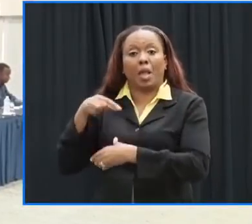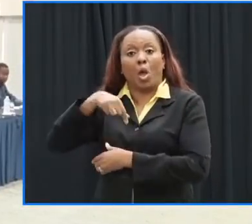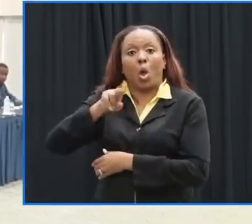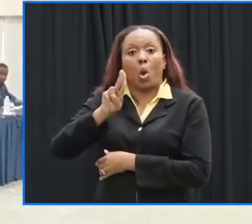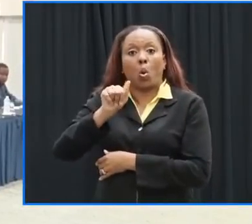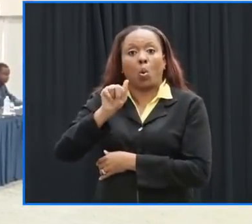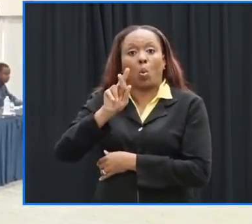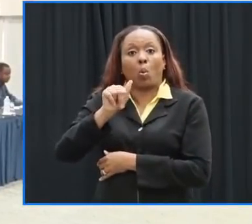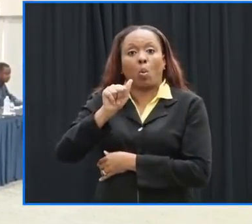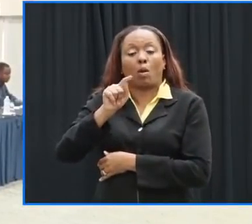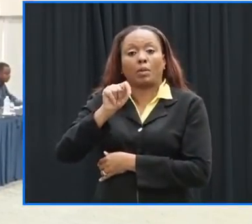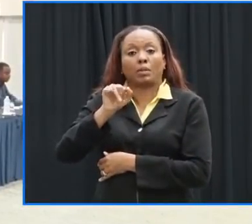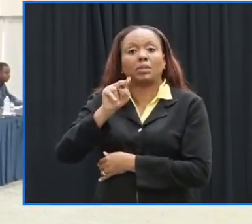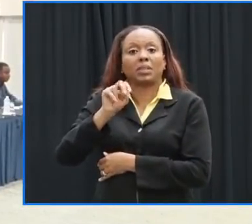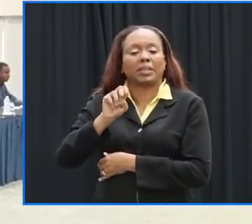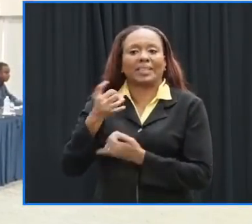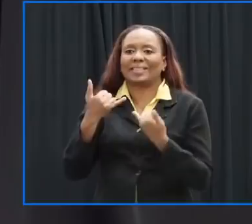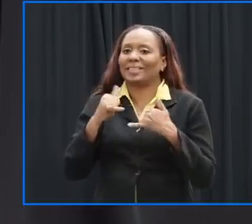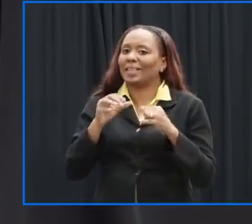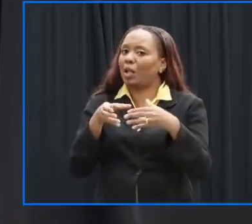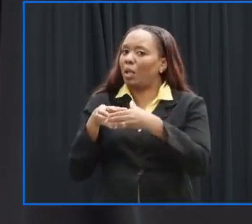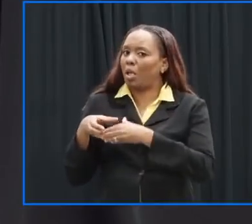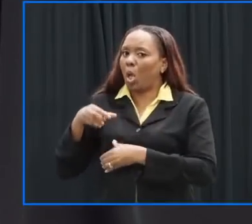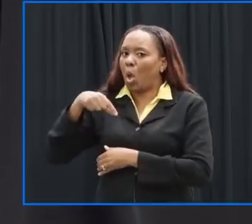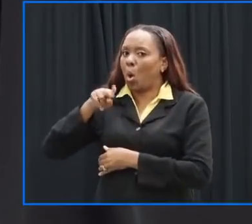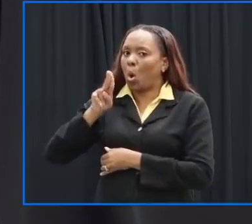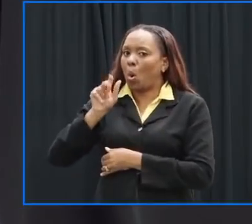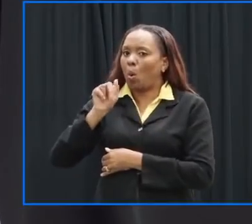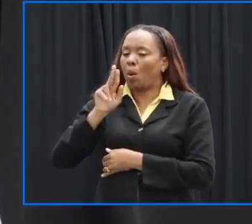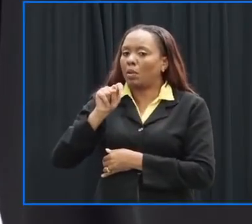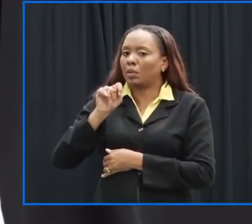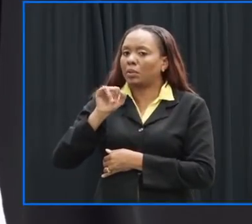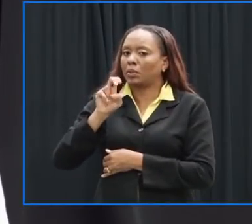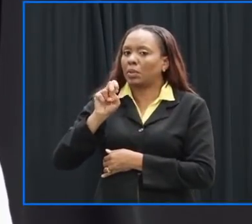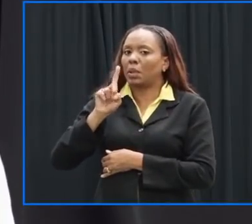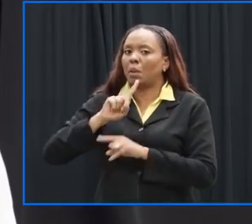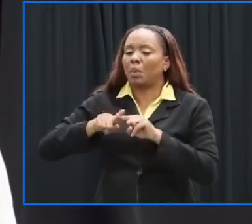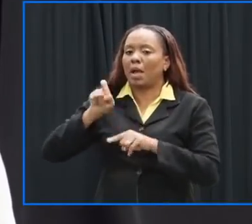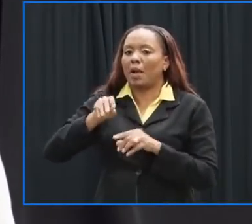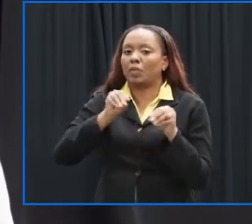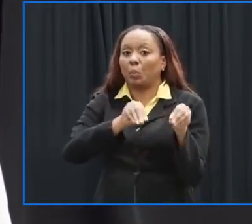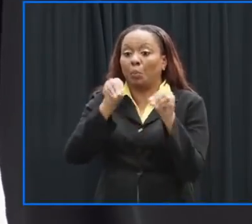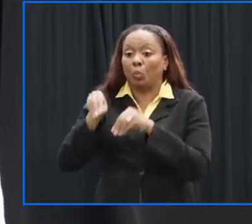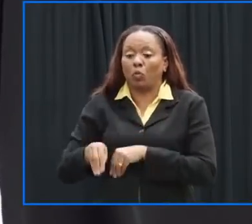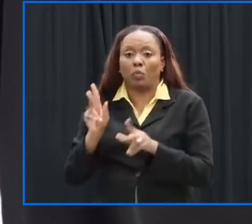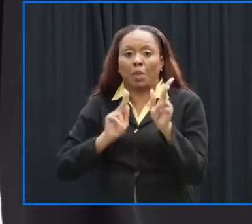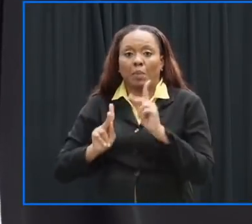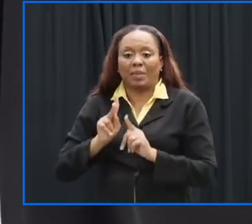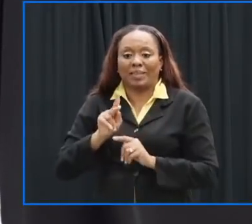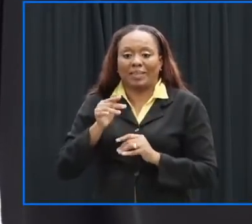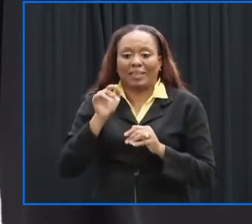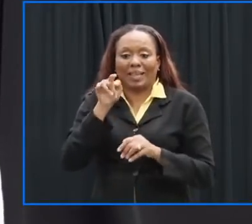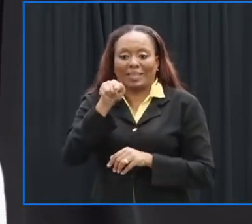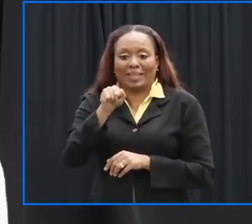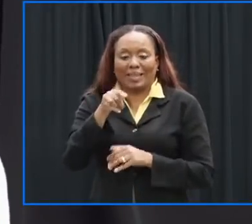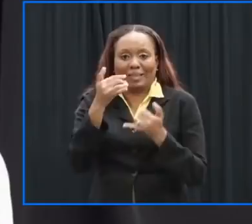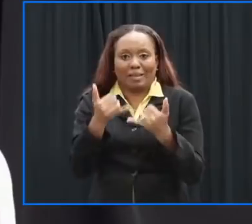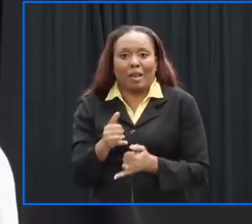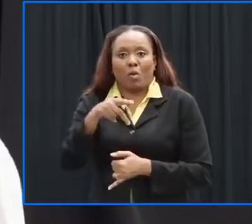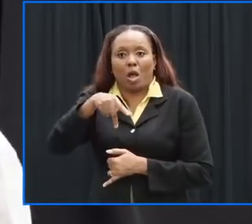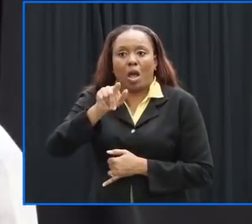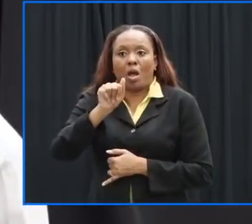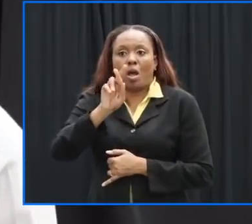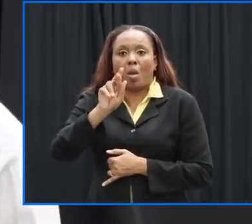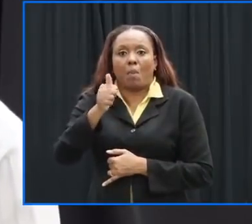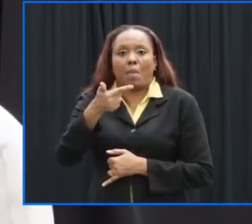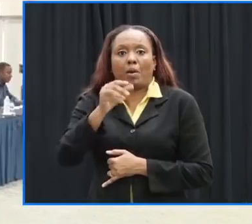quarantine absolutely we're not going to break quarantine um the issues surrounding quarantine from the people